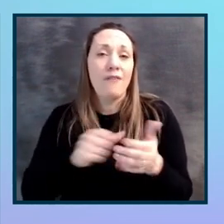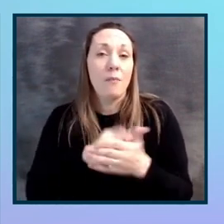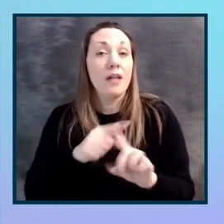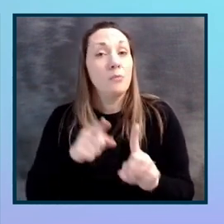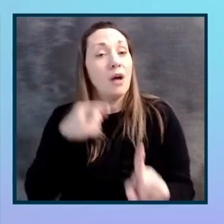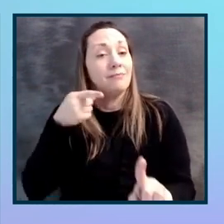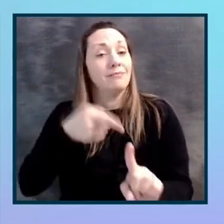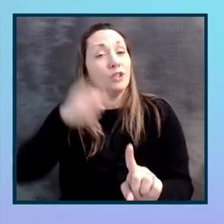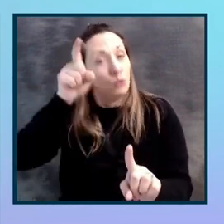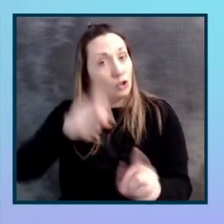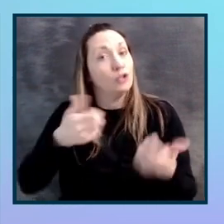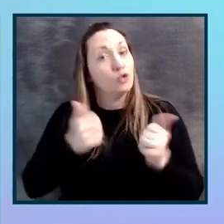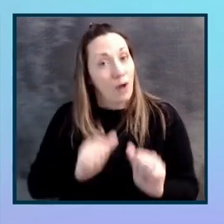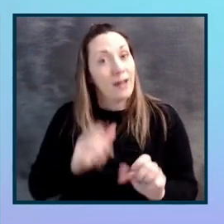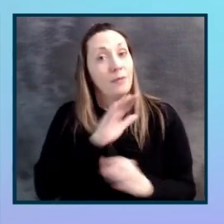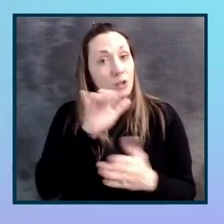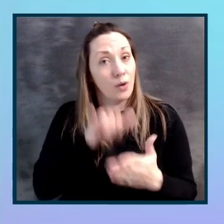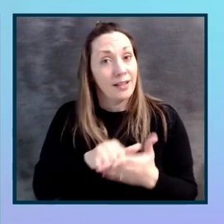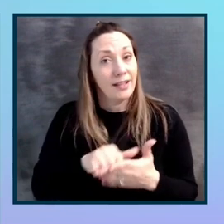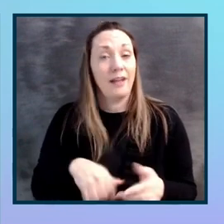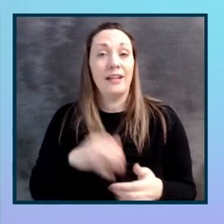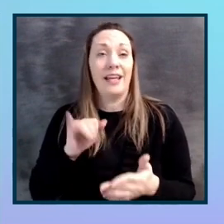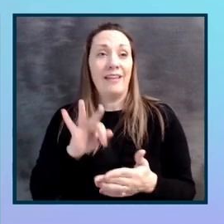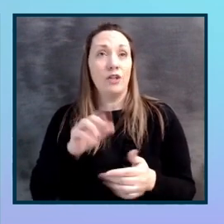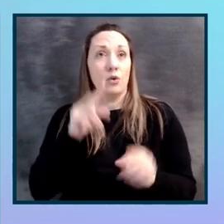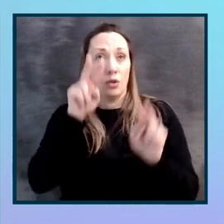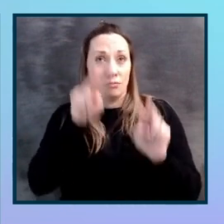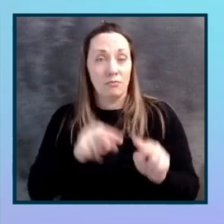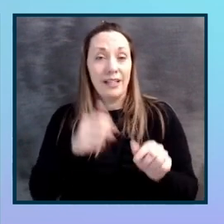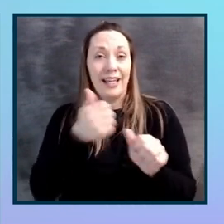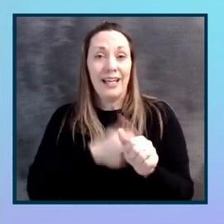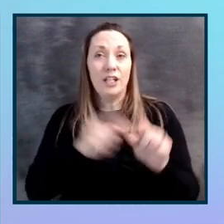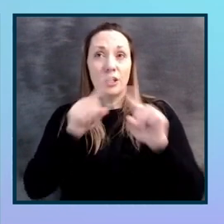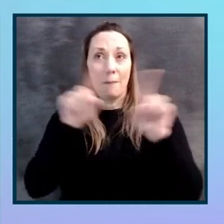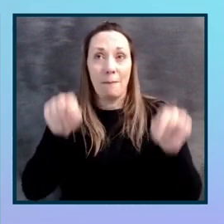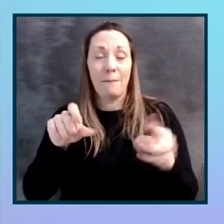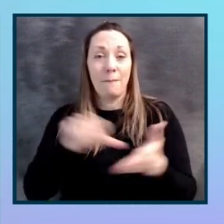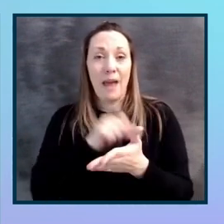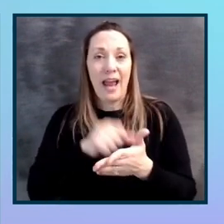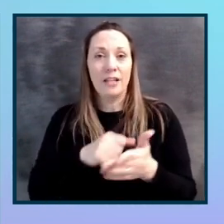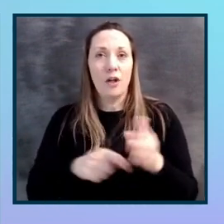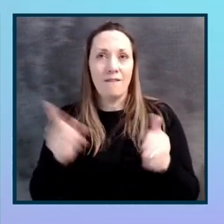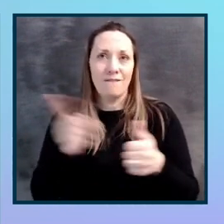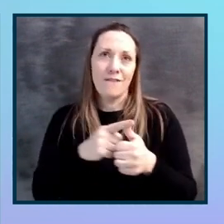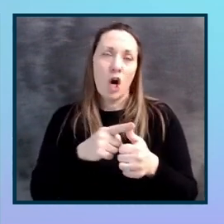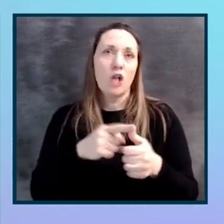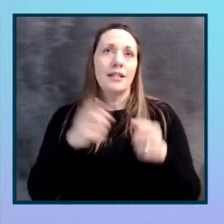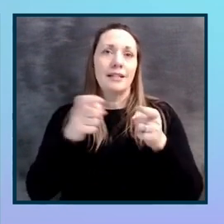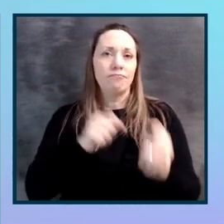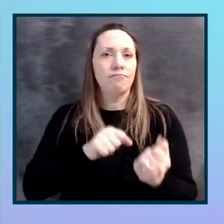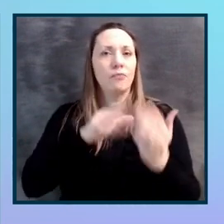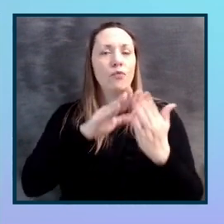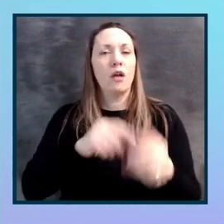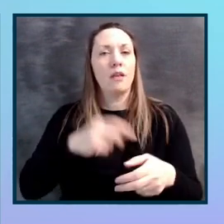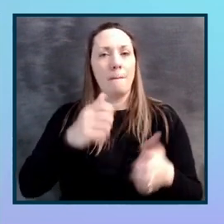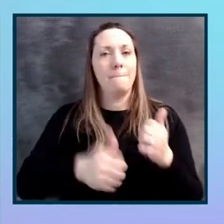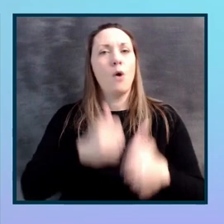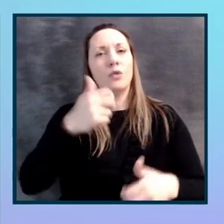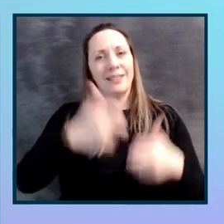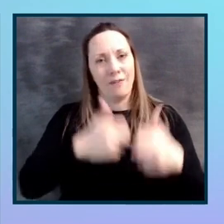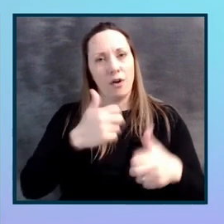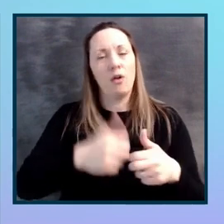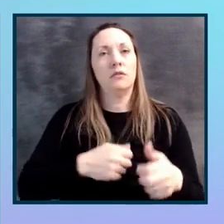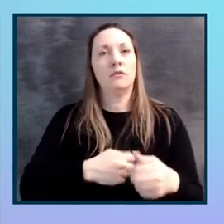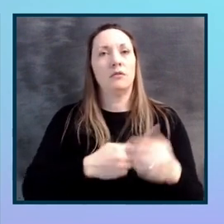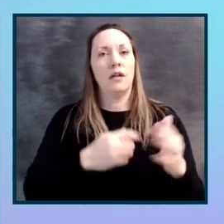overall number of issues per page and focus on your biggest criticality ones first, and then make sure you've got solutions for everything as you go